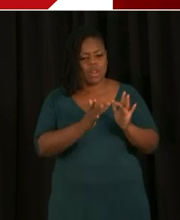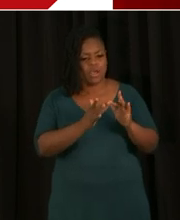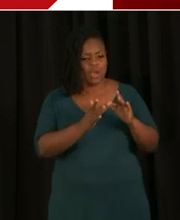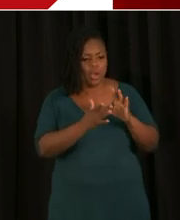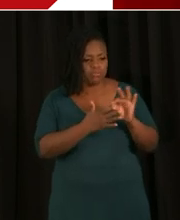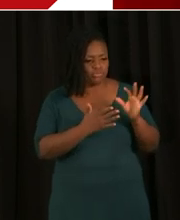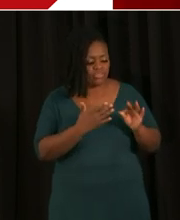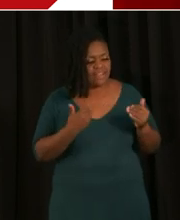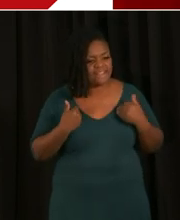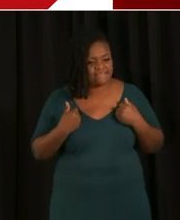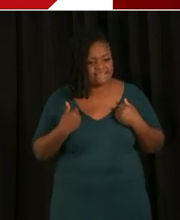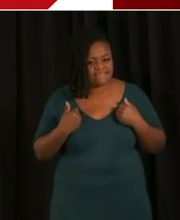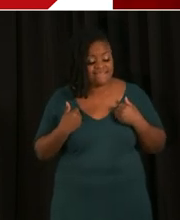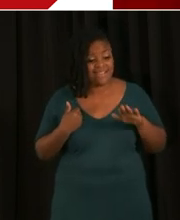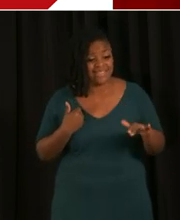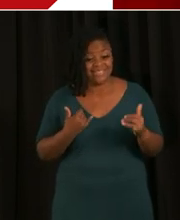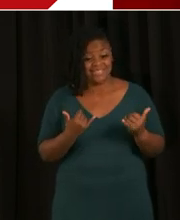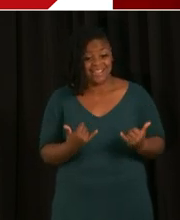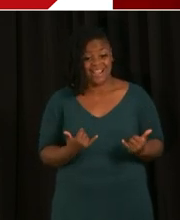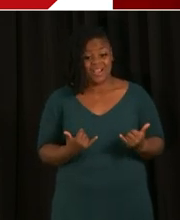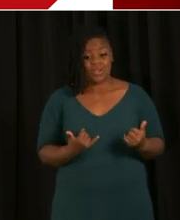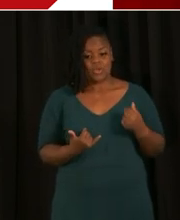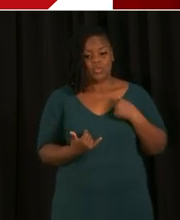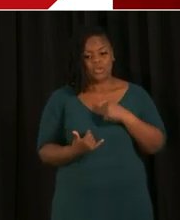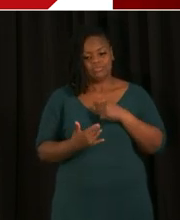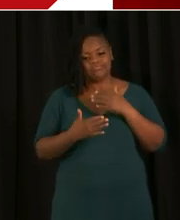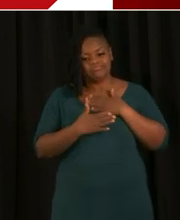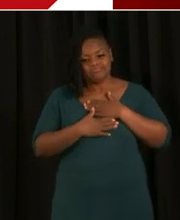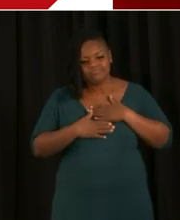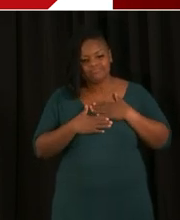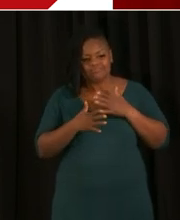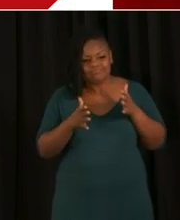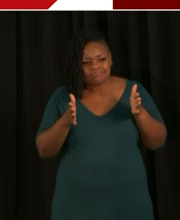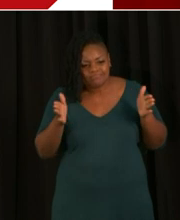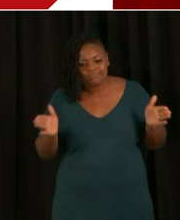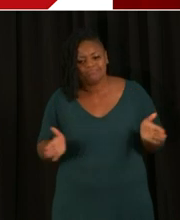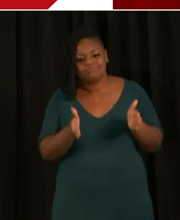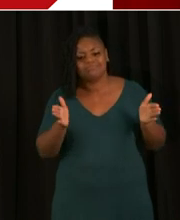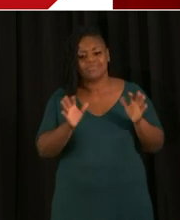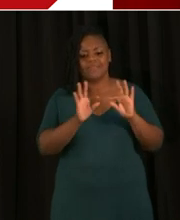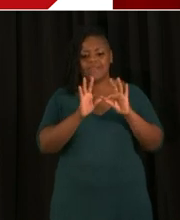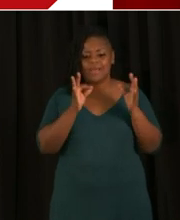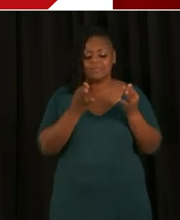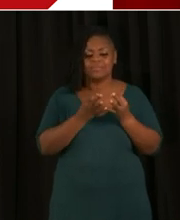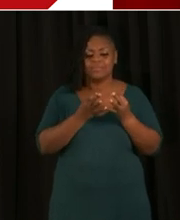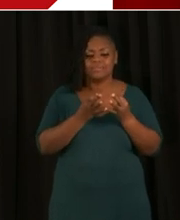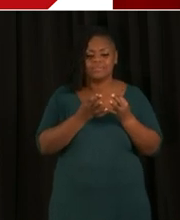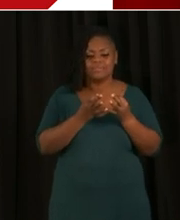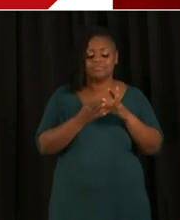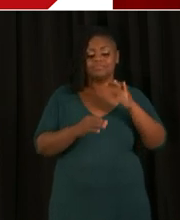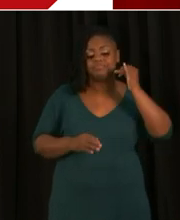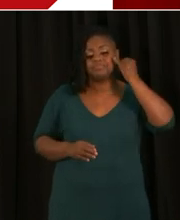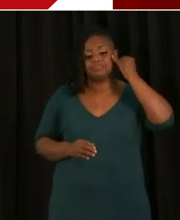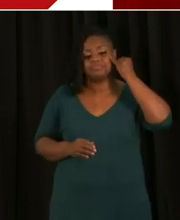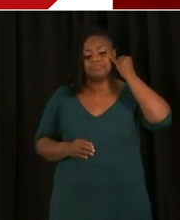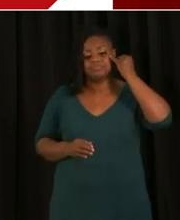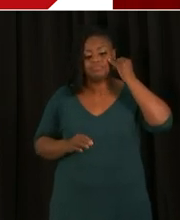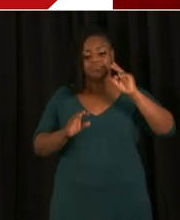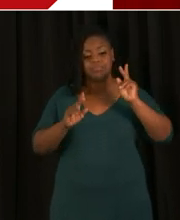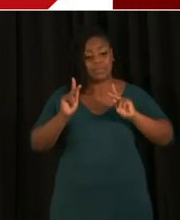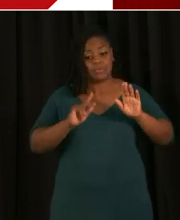future. So we encourage families where either students or members of the household have